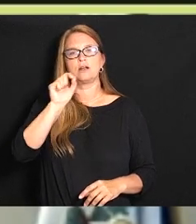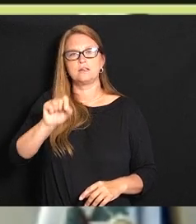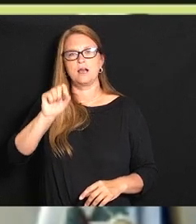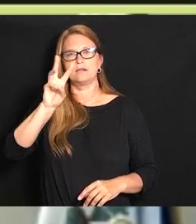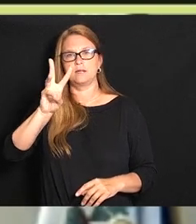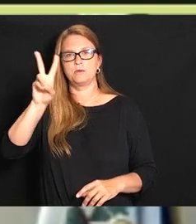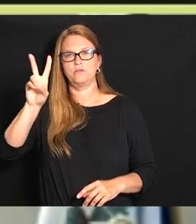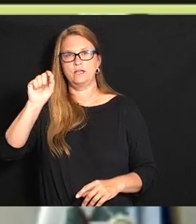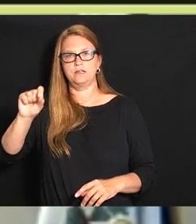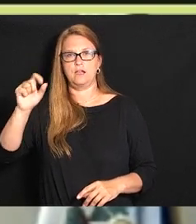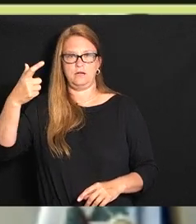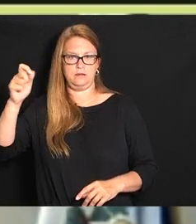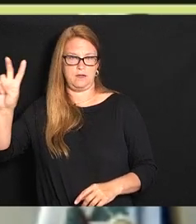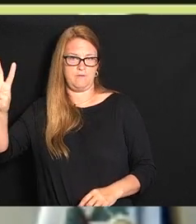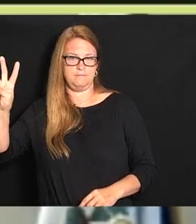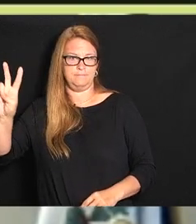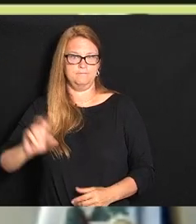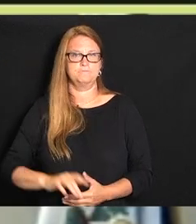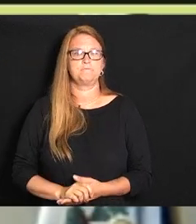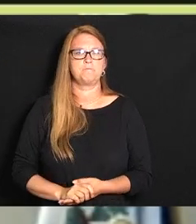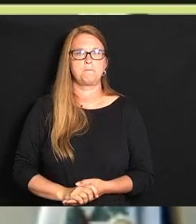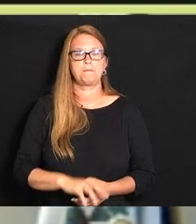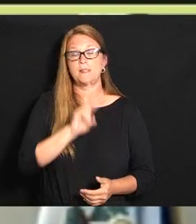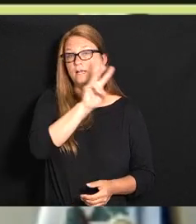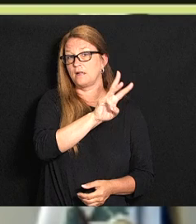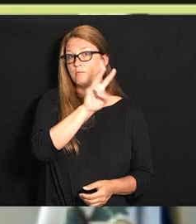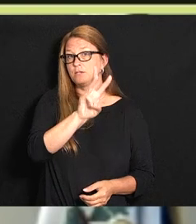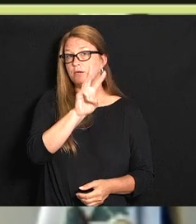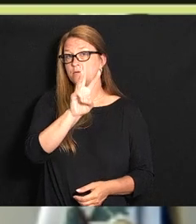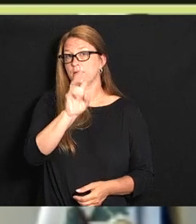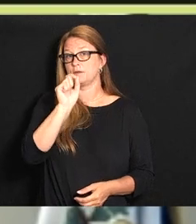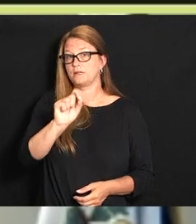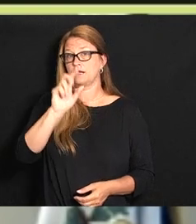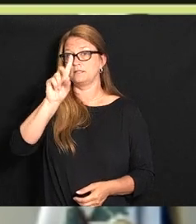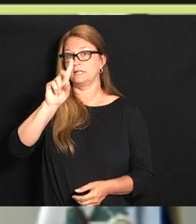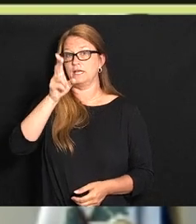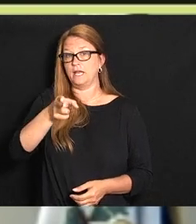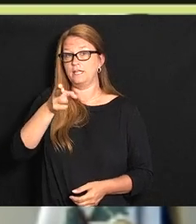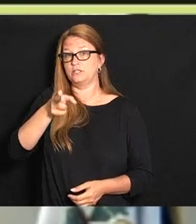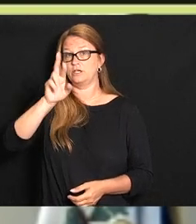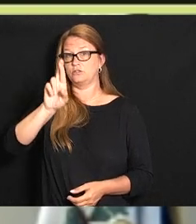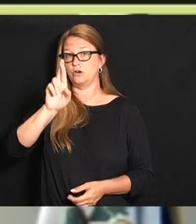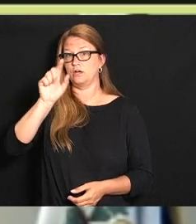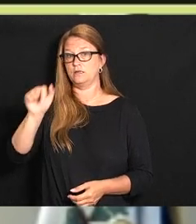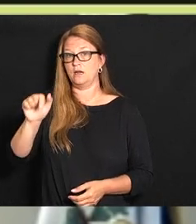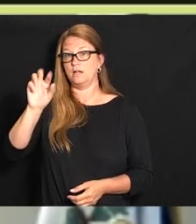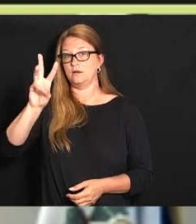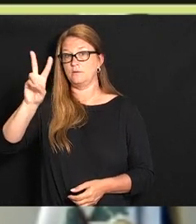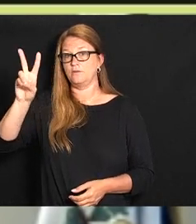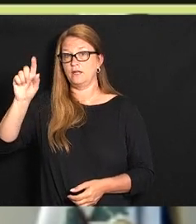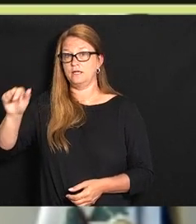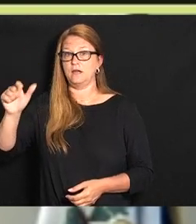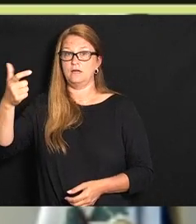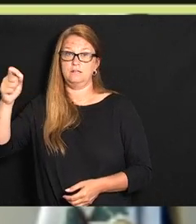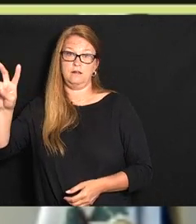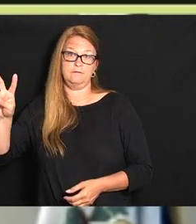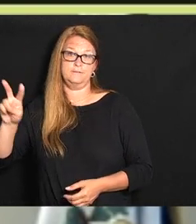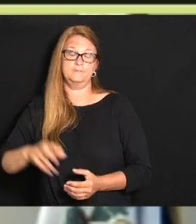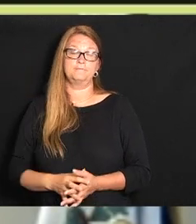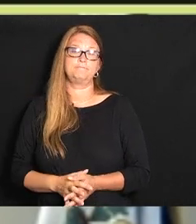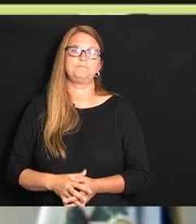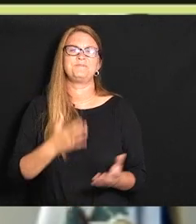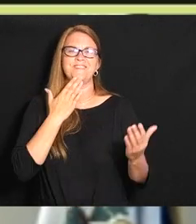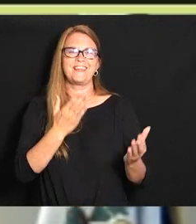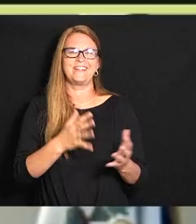dot gov that is www.dhhr dot WB dot gov